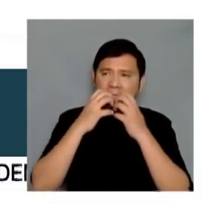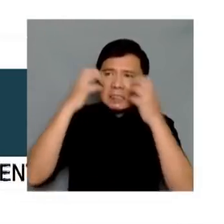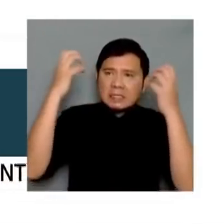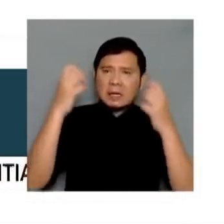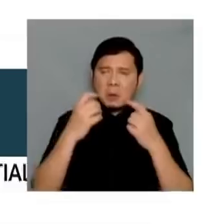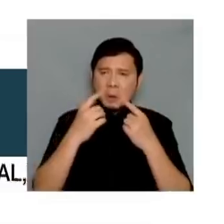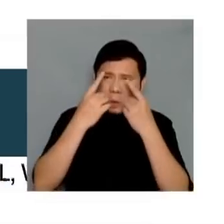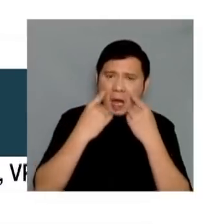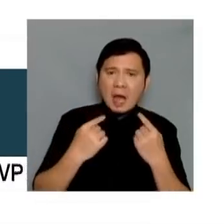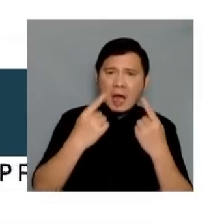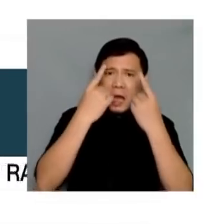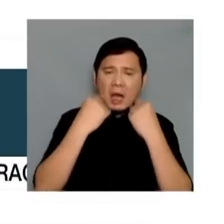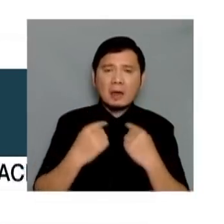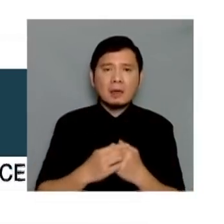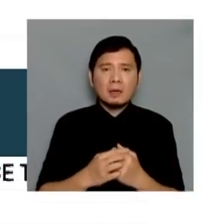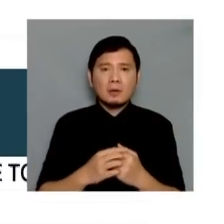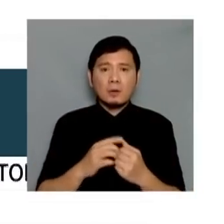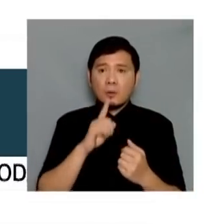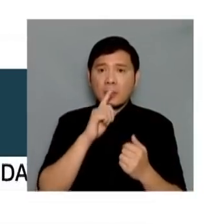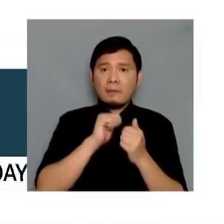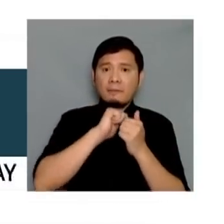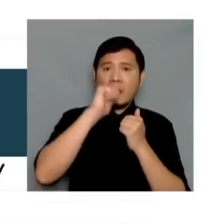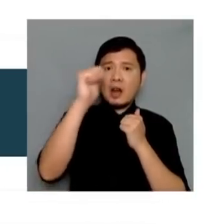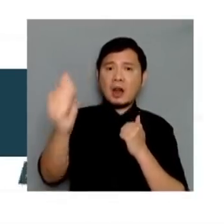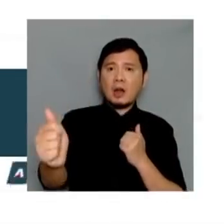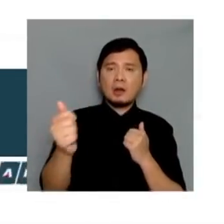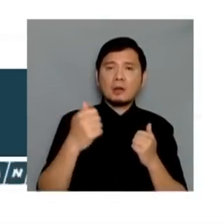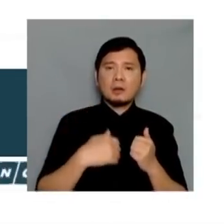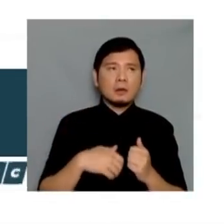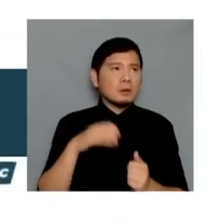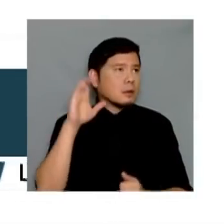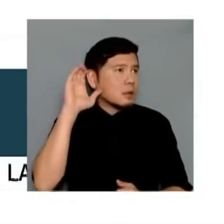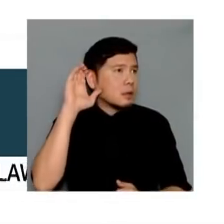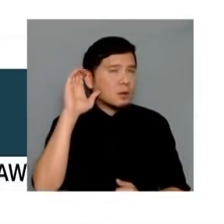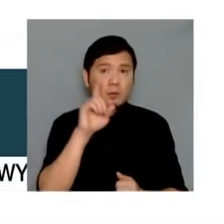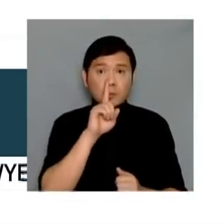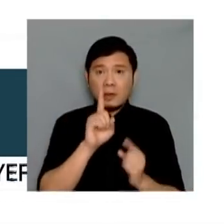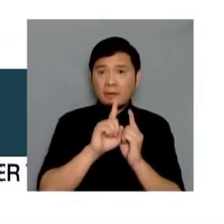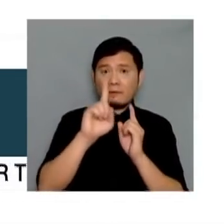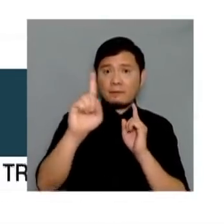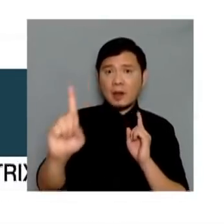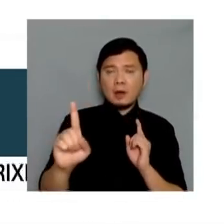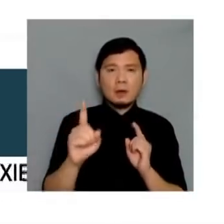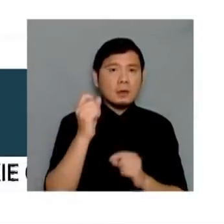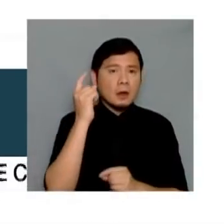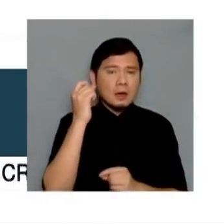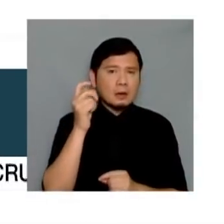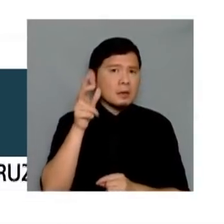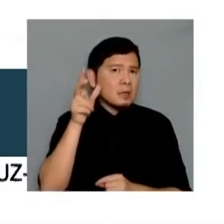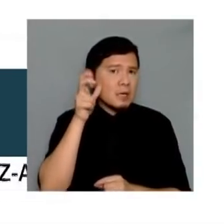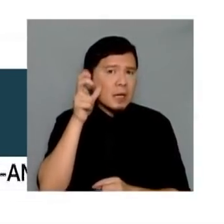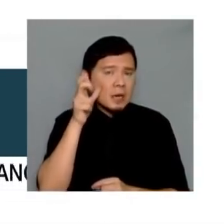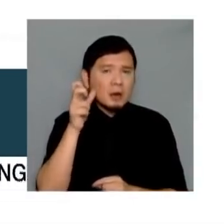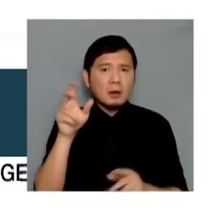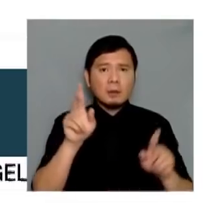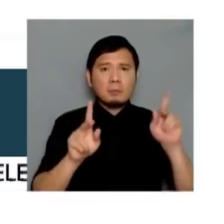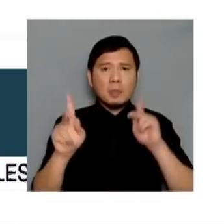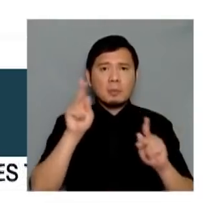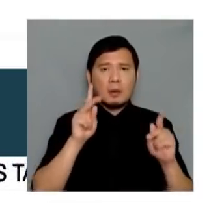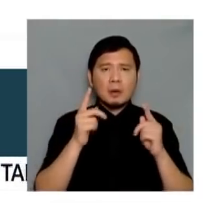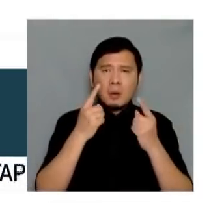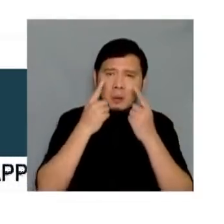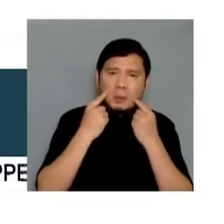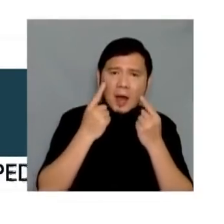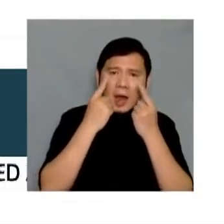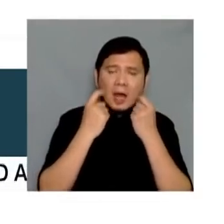given a distance away from the doors because they're supposed to keep their distance. And the fact that they can hear the emotions of the